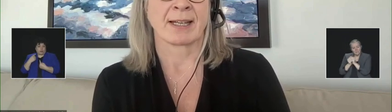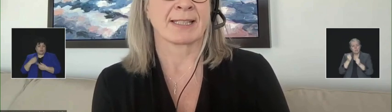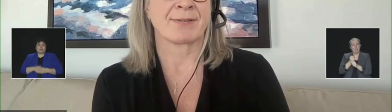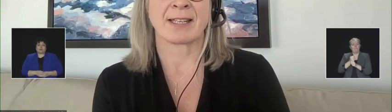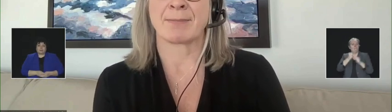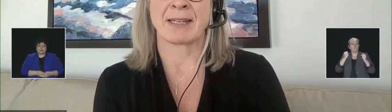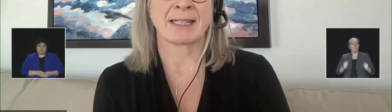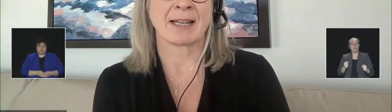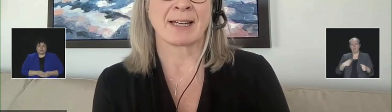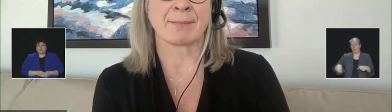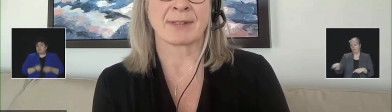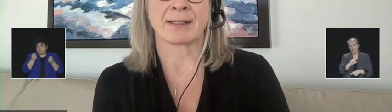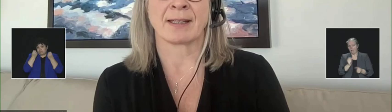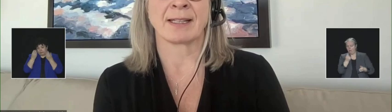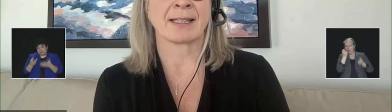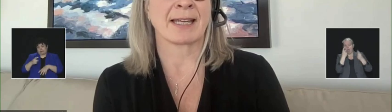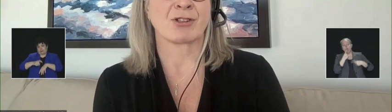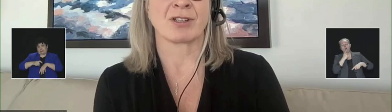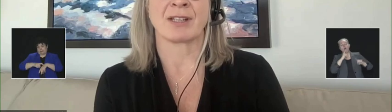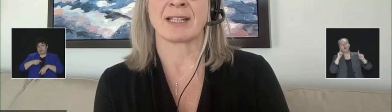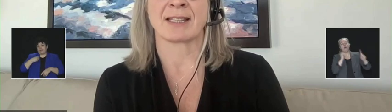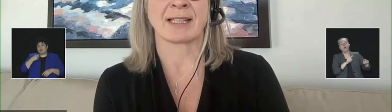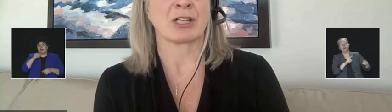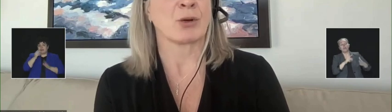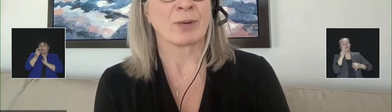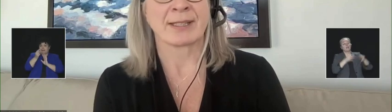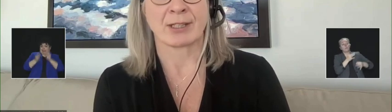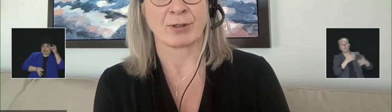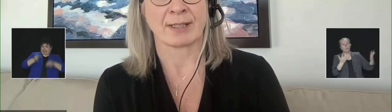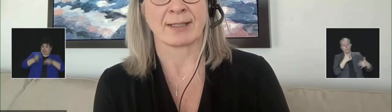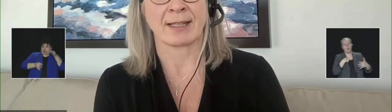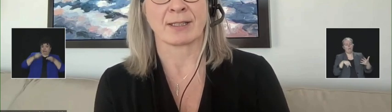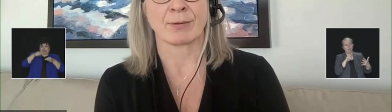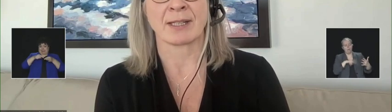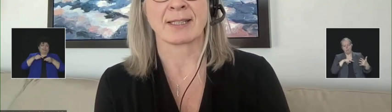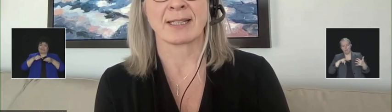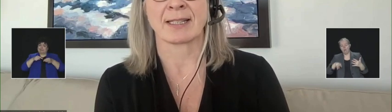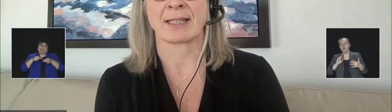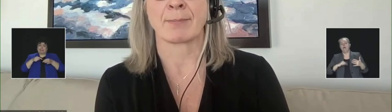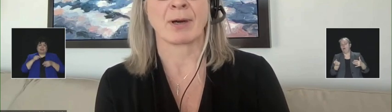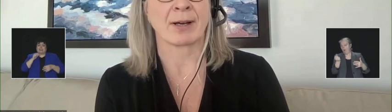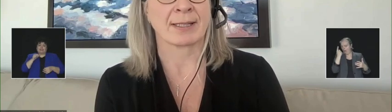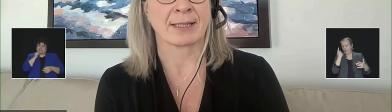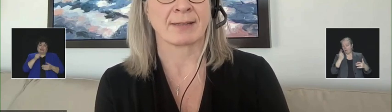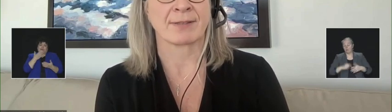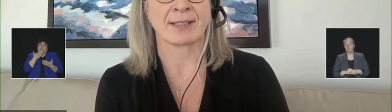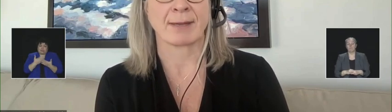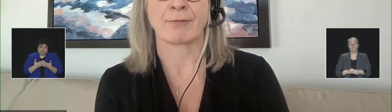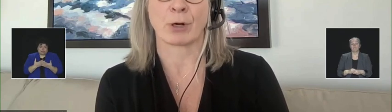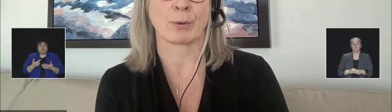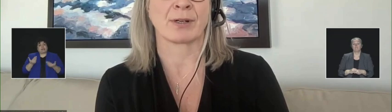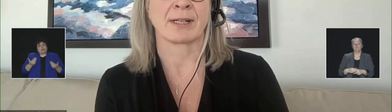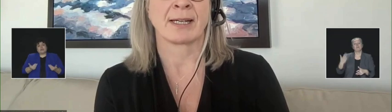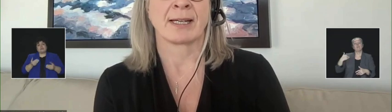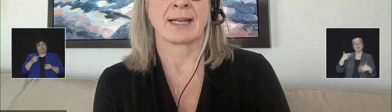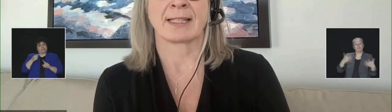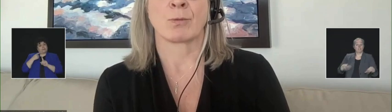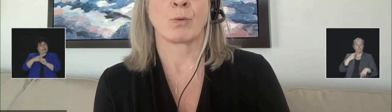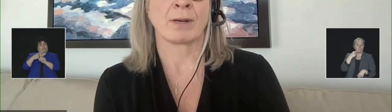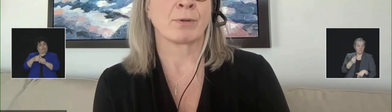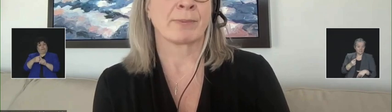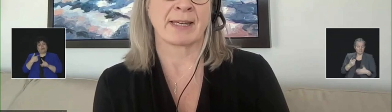As I've said many times, litigation is in no one's interest and so this is a positive step forward.